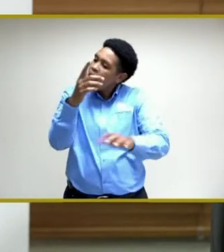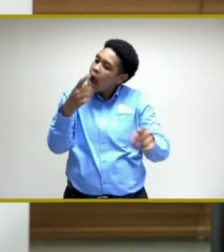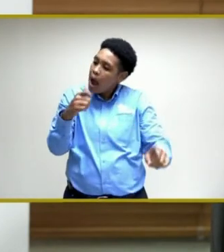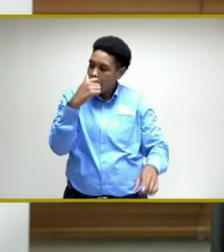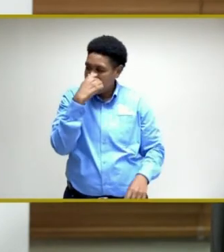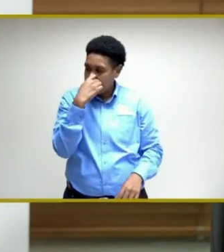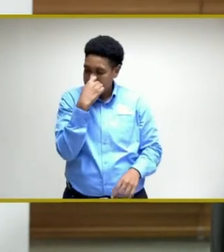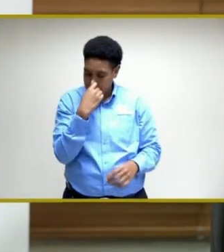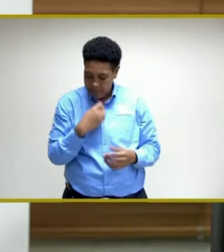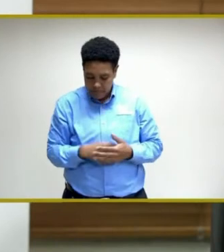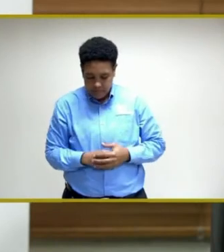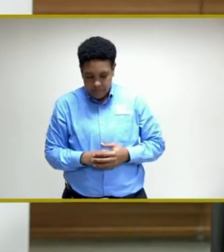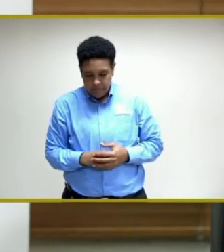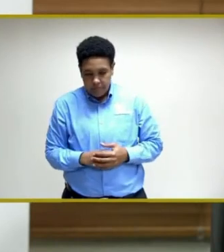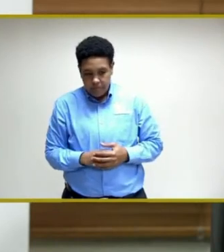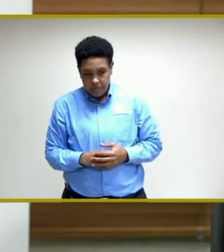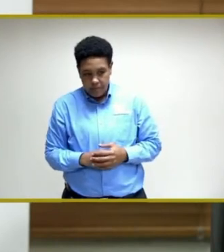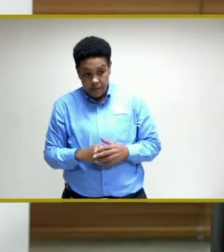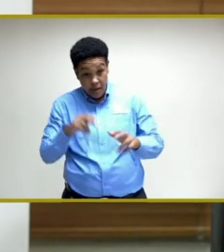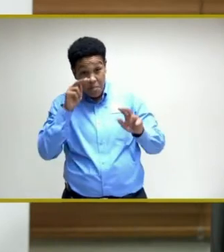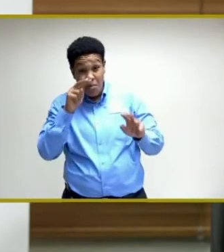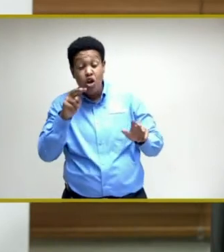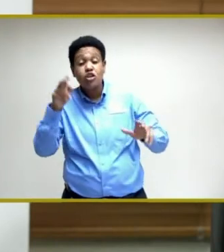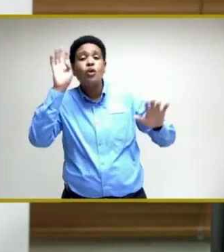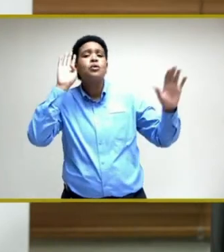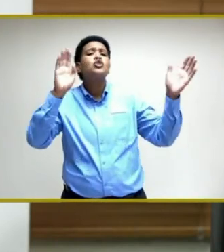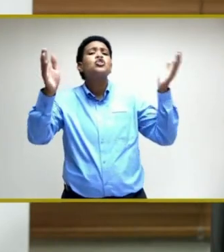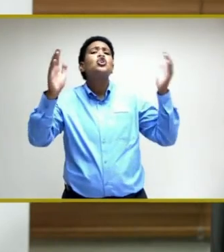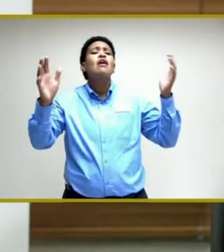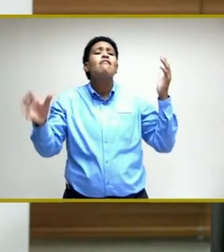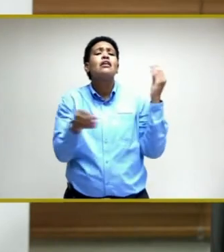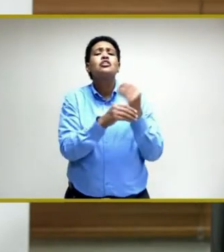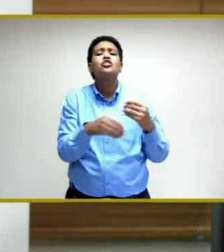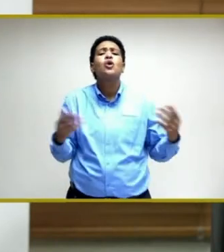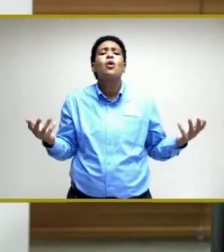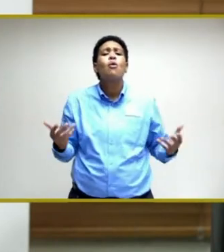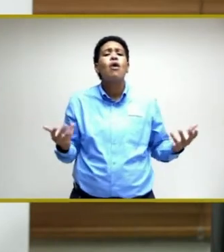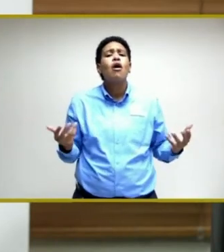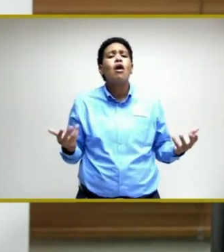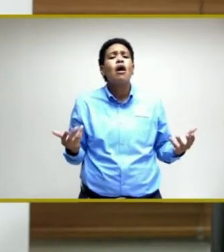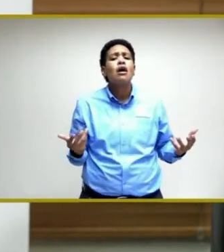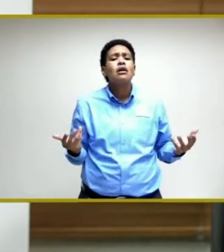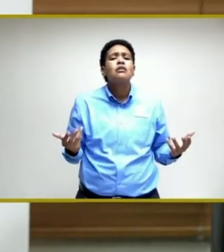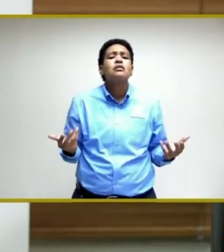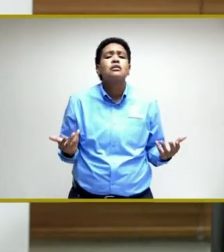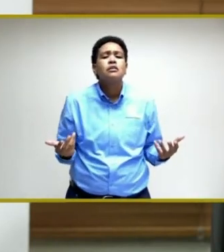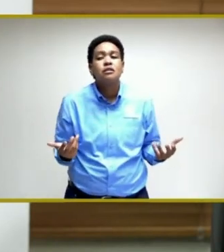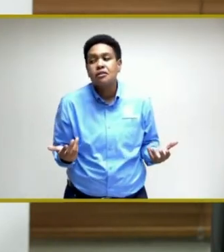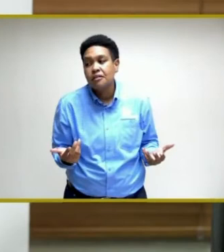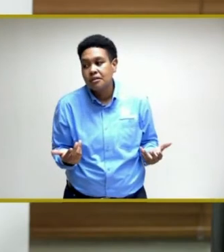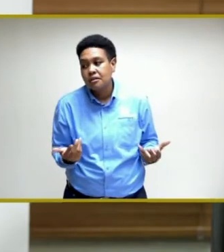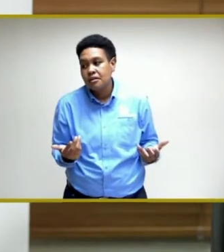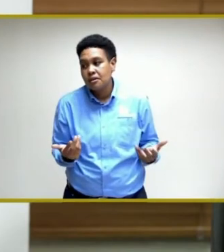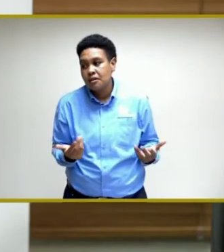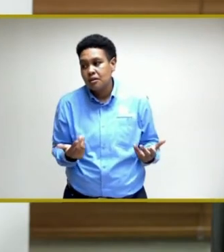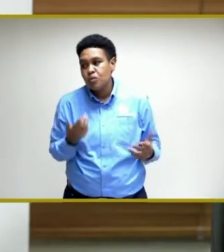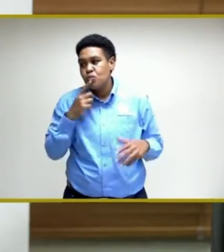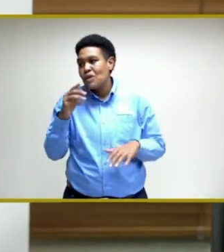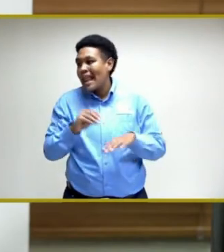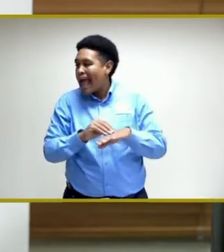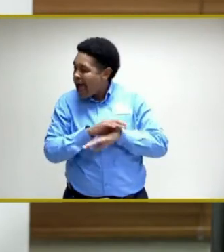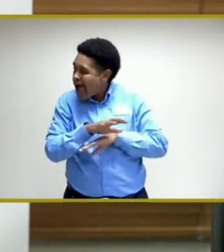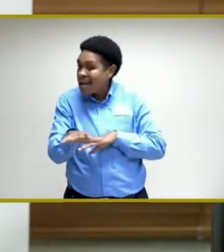then the monitoring would serve also to advise